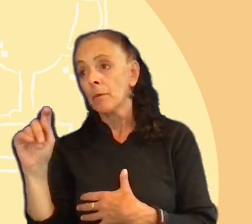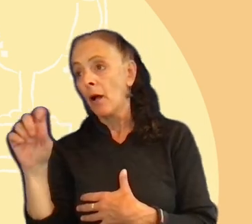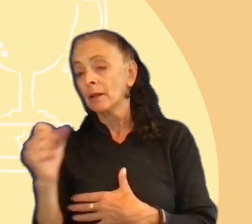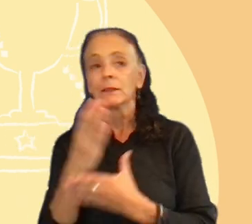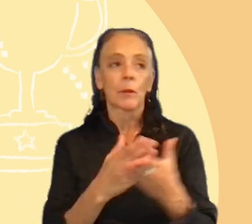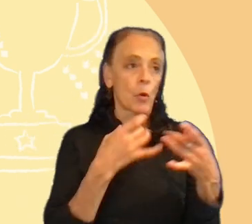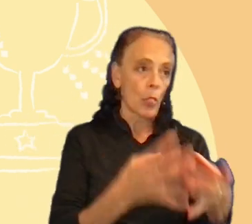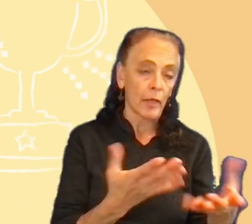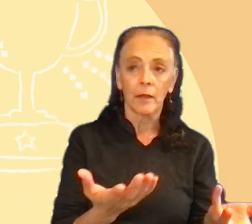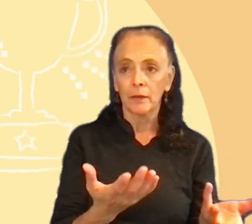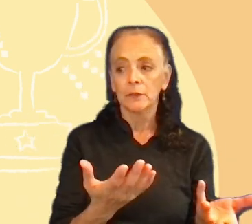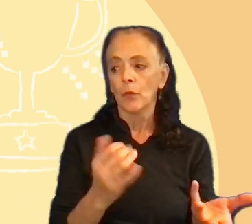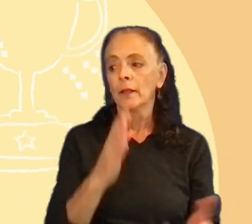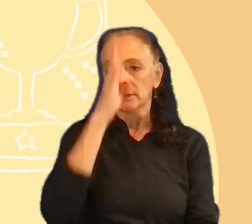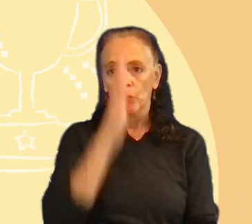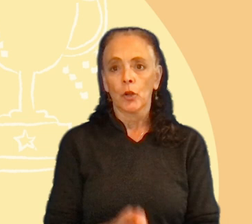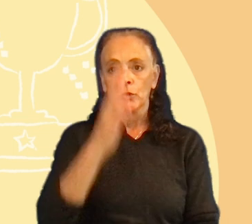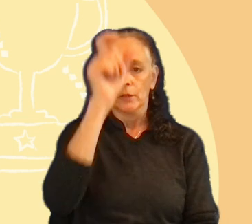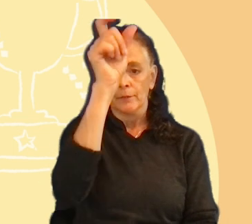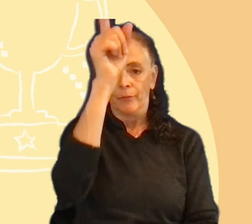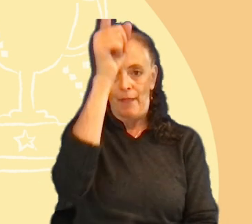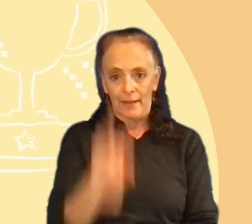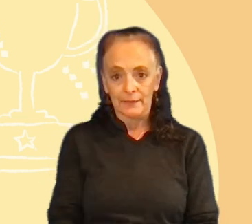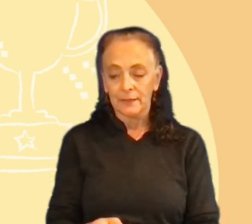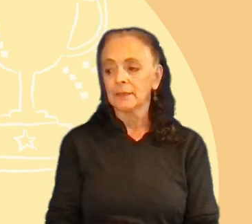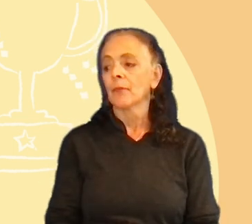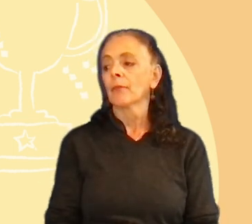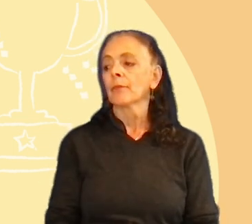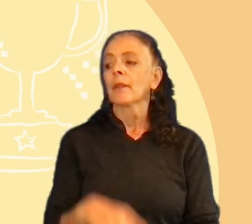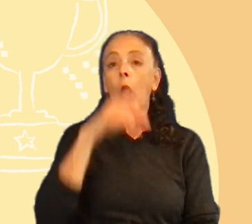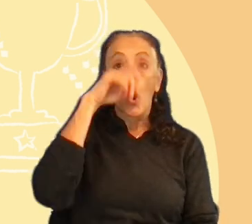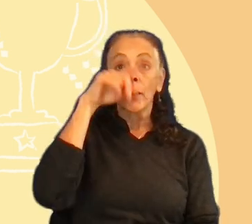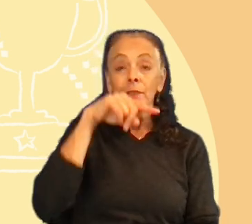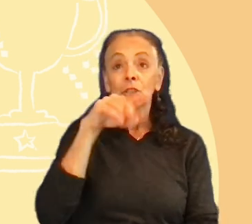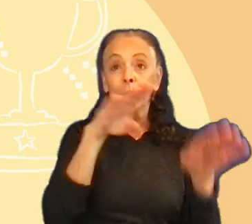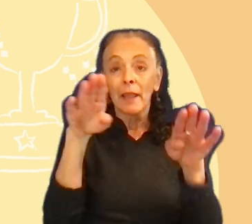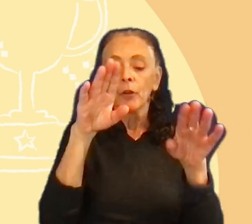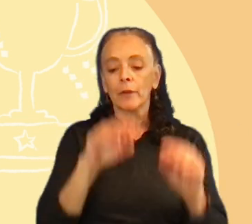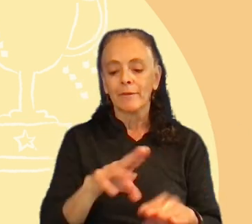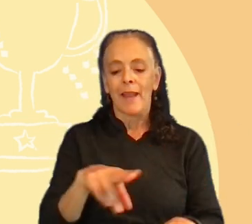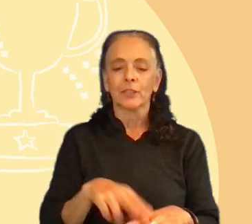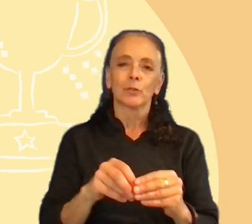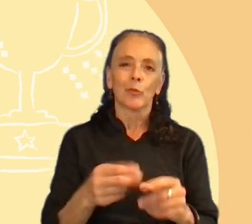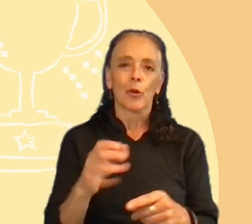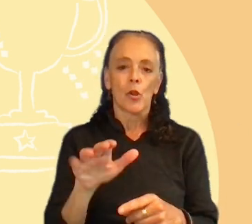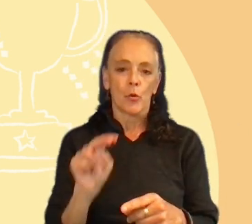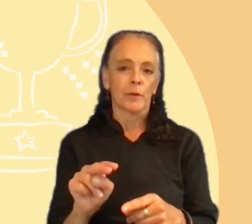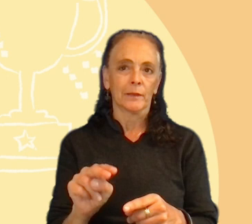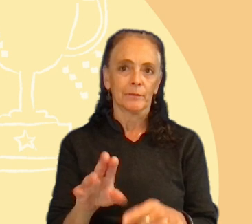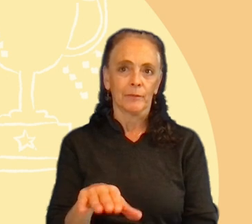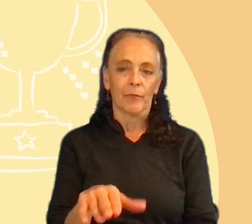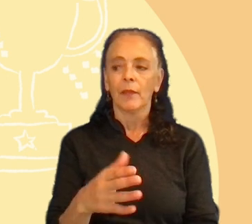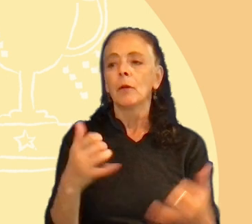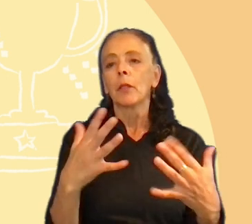So, this is our vertical axis, artificial behavior and natural behavior. So, more human. The player